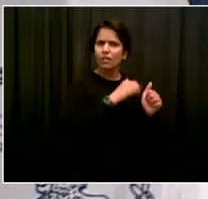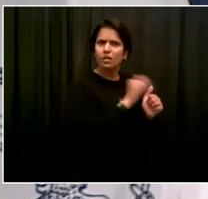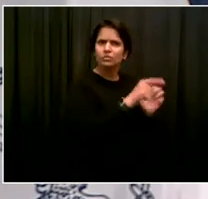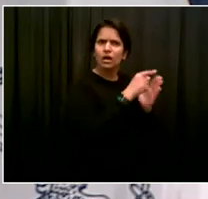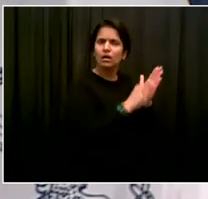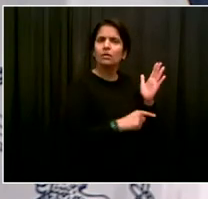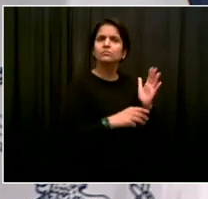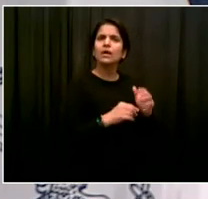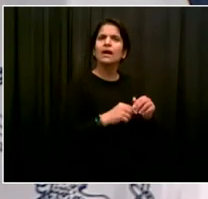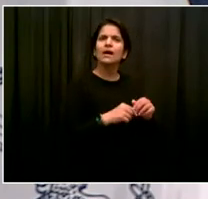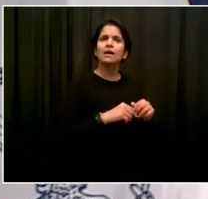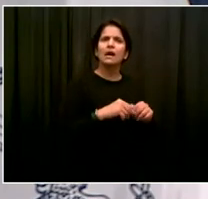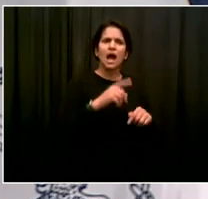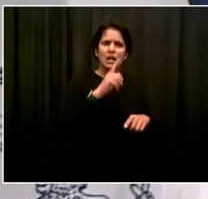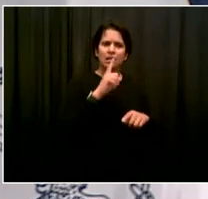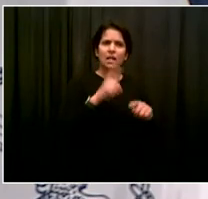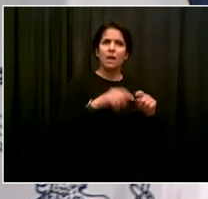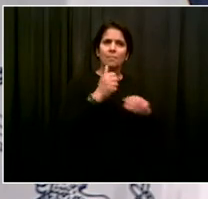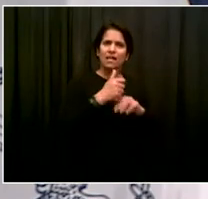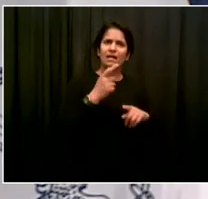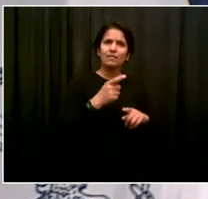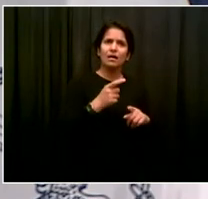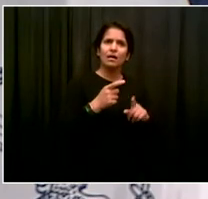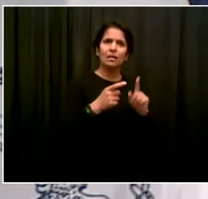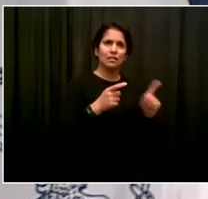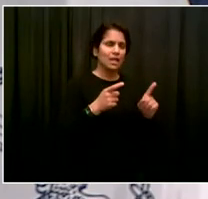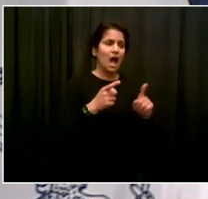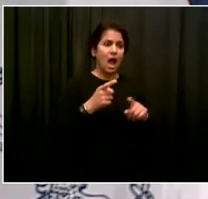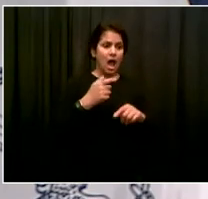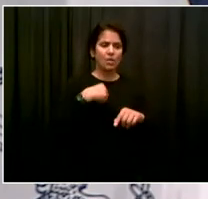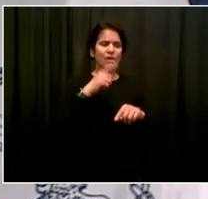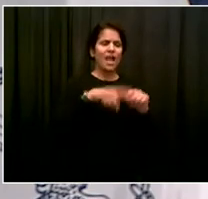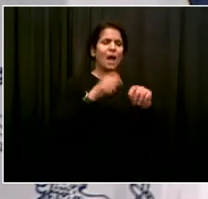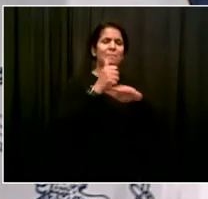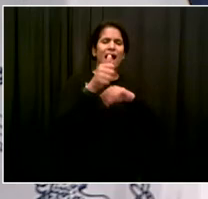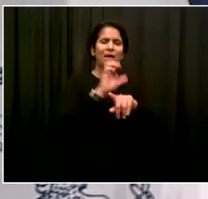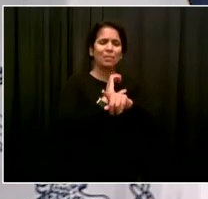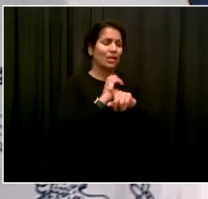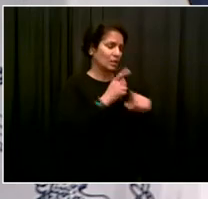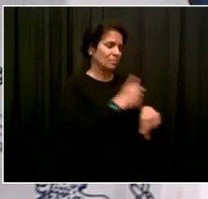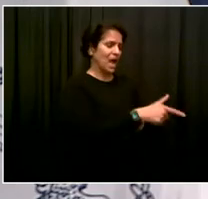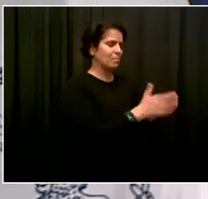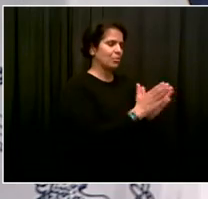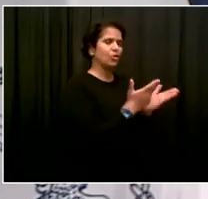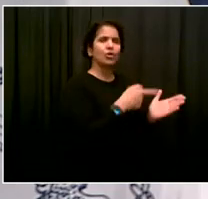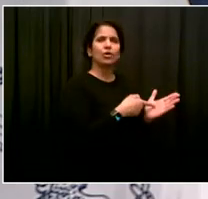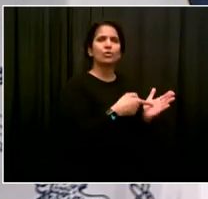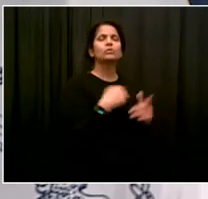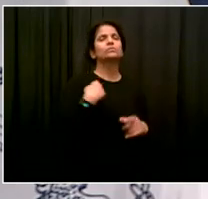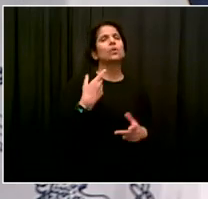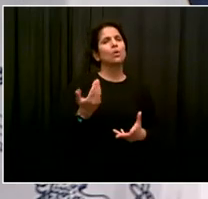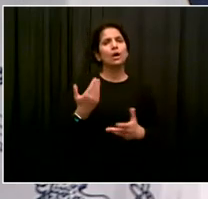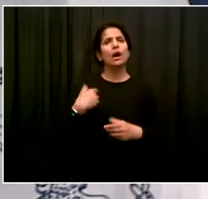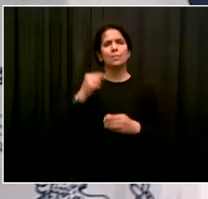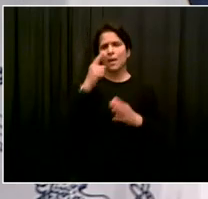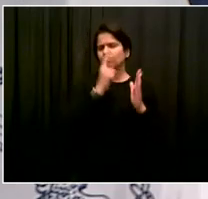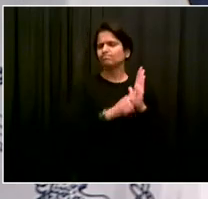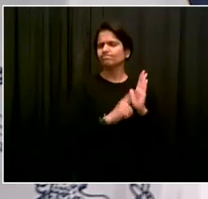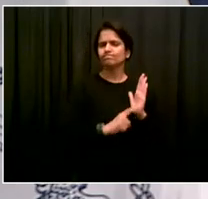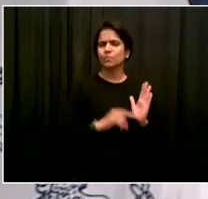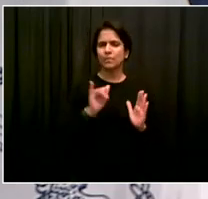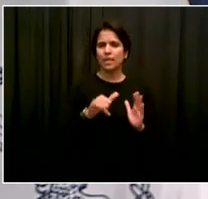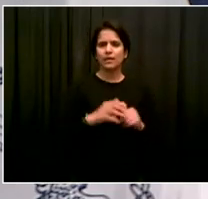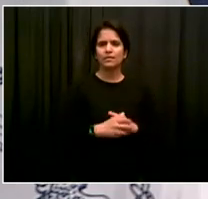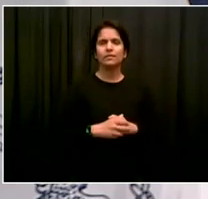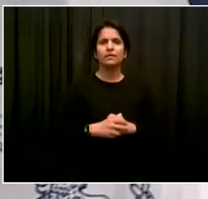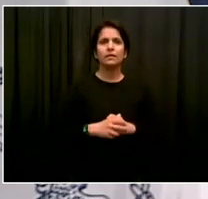we will get back to you shortly. I think it's a really important example of something that needs to change and it has not been changed already. We will